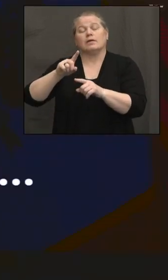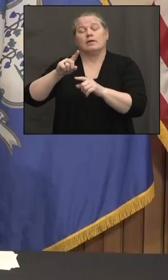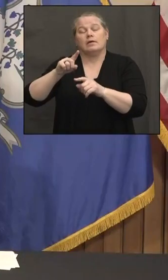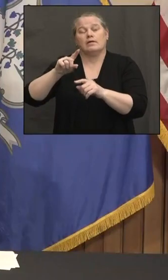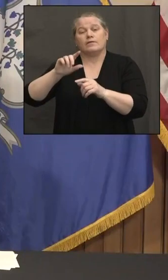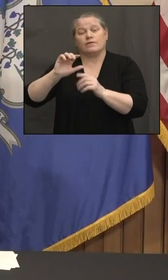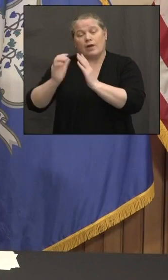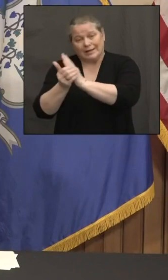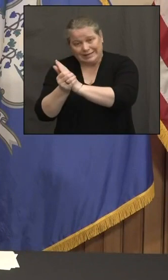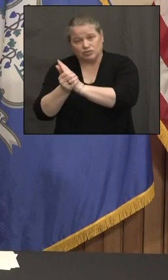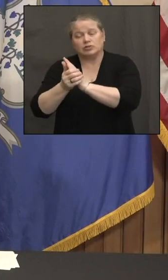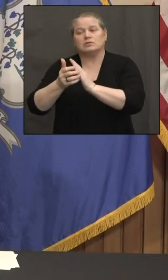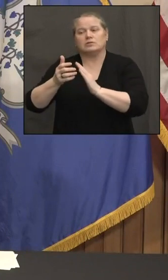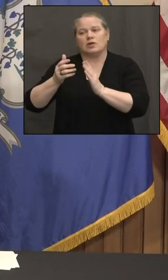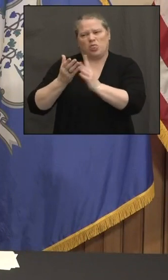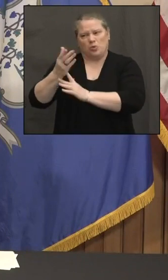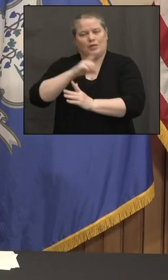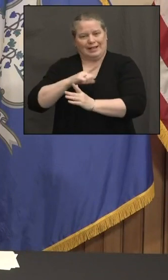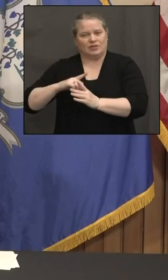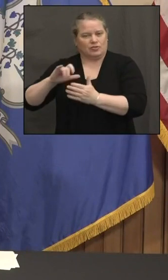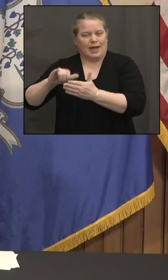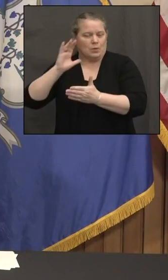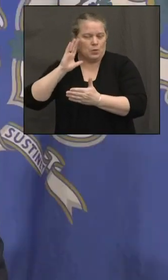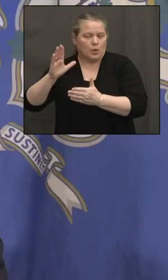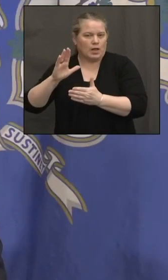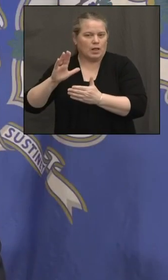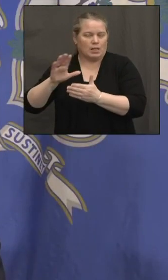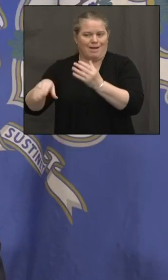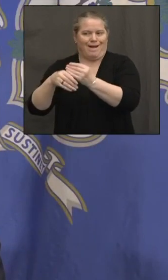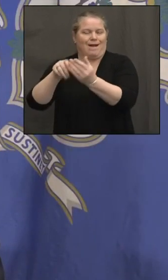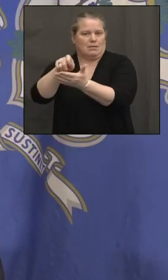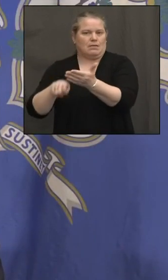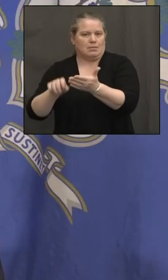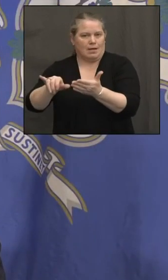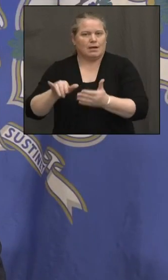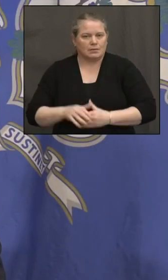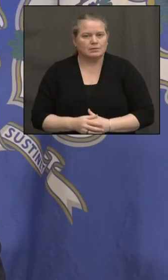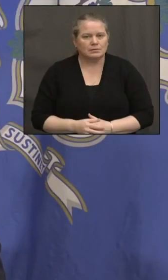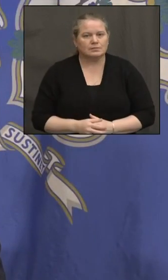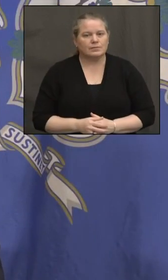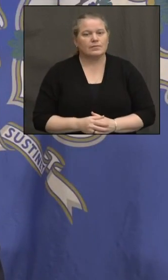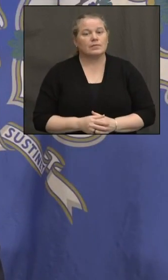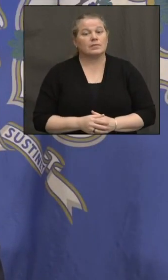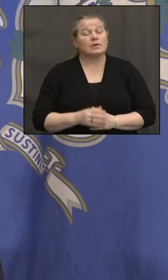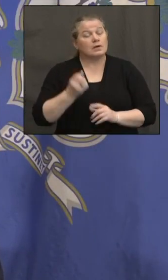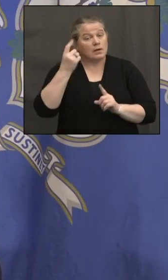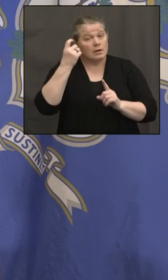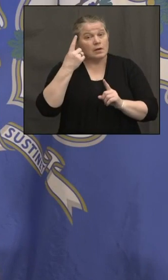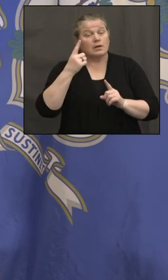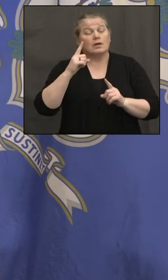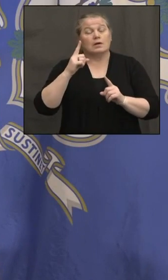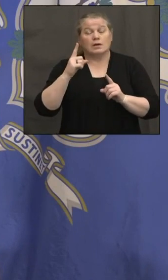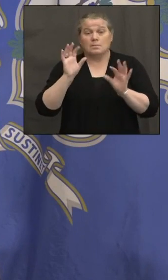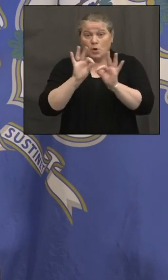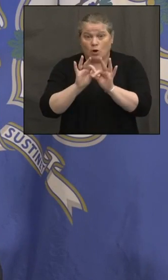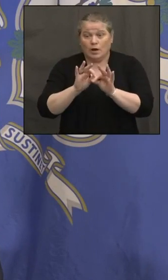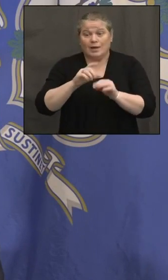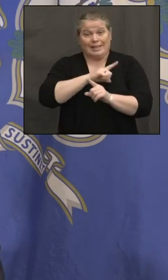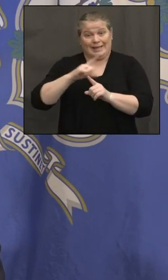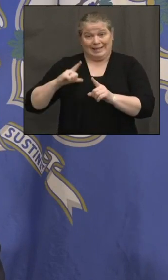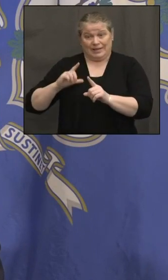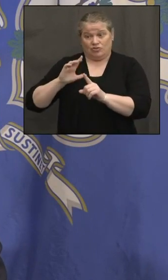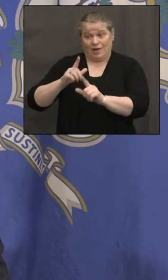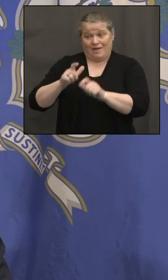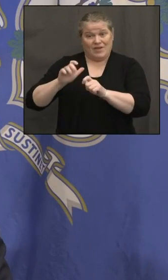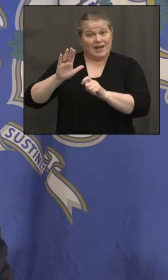Thank you. Nick, the wild card in the pack, of course, is, uh, how fast, you know, A, the legislature gets their bill passed, but probably the one we